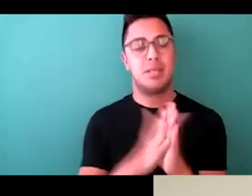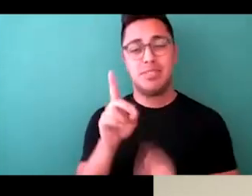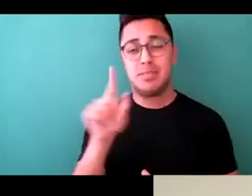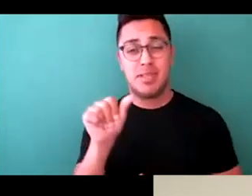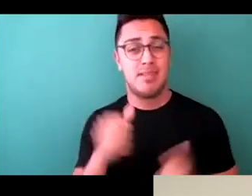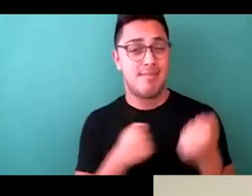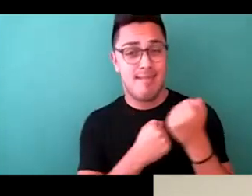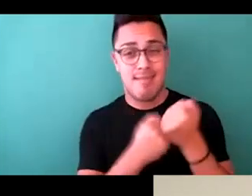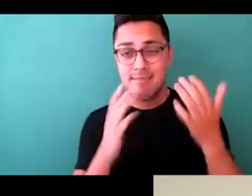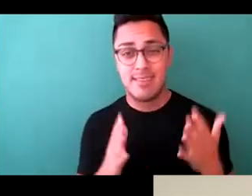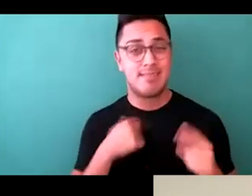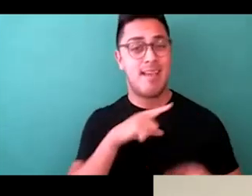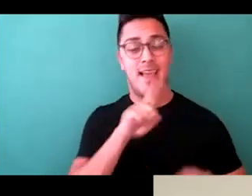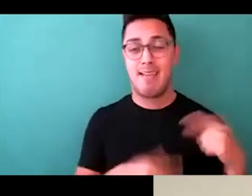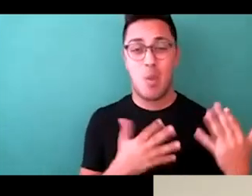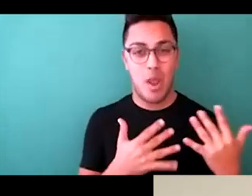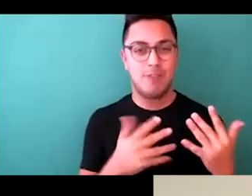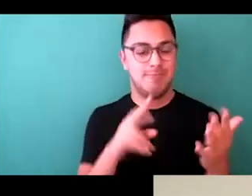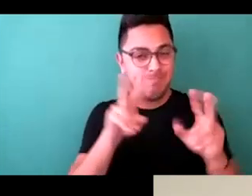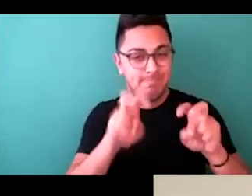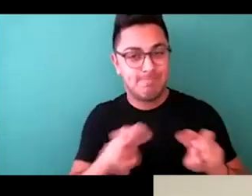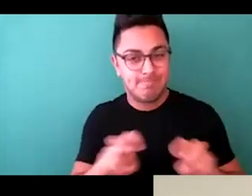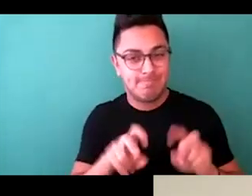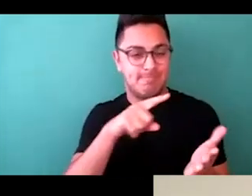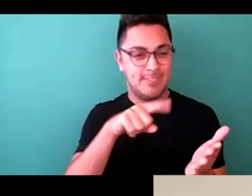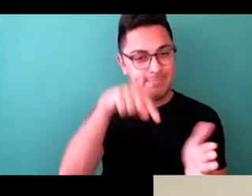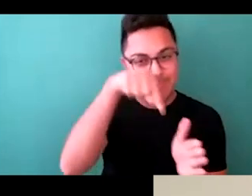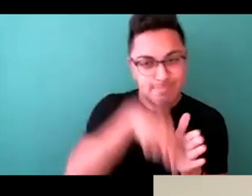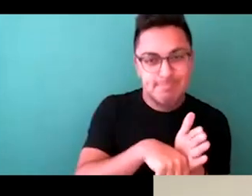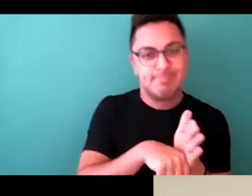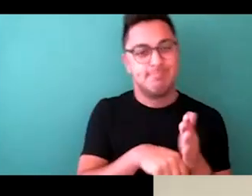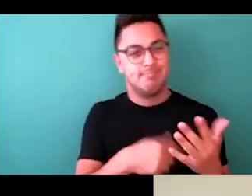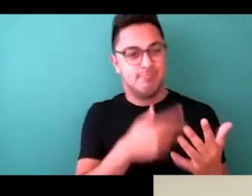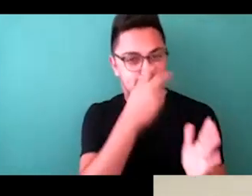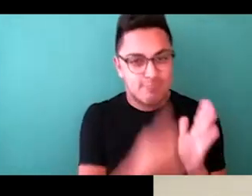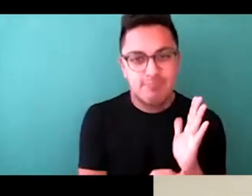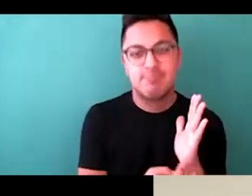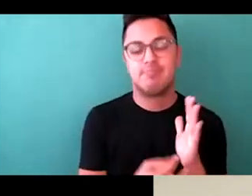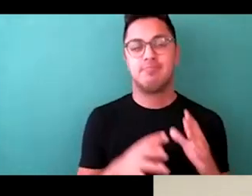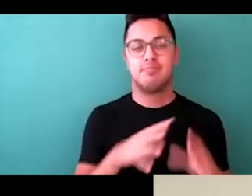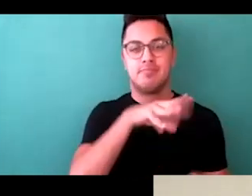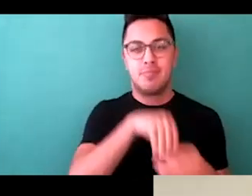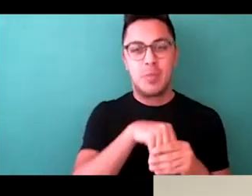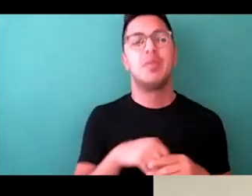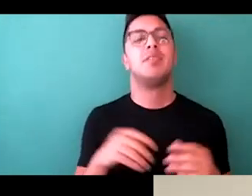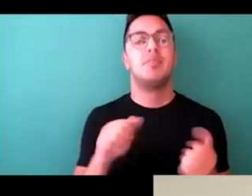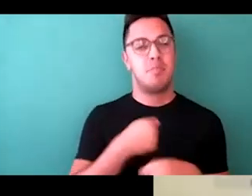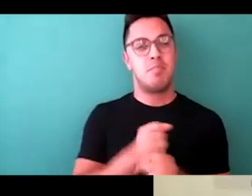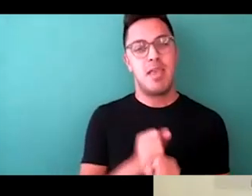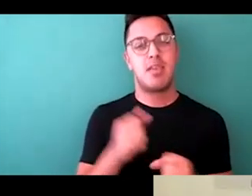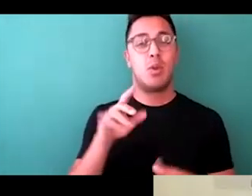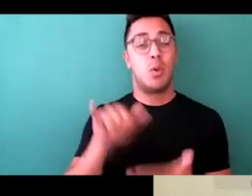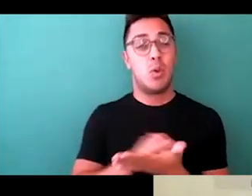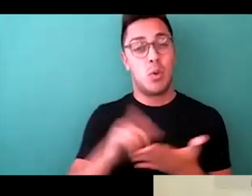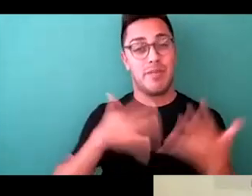can't wait to dig deeper into this conversation on how we can make New York Fashion Week more accessible. Thank